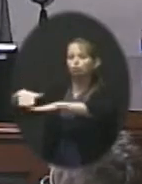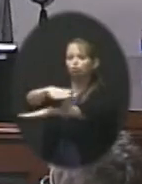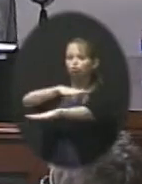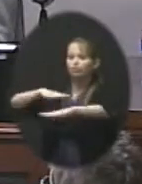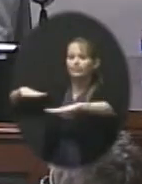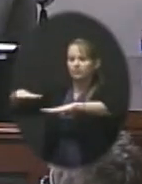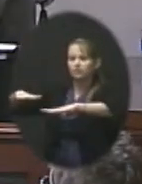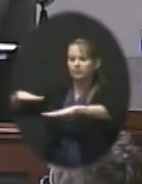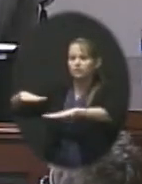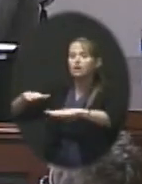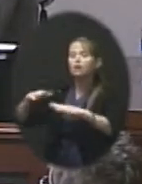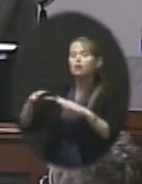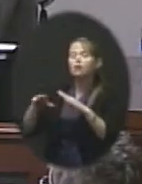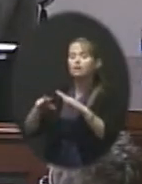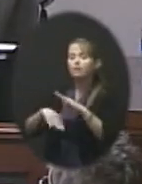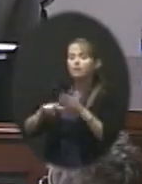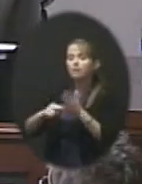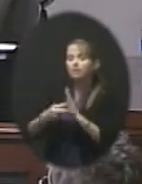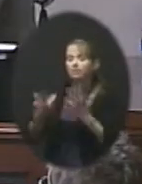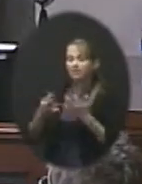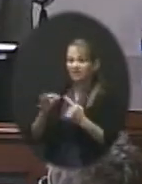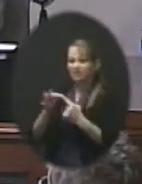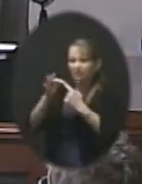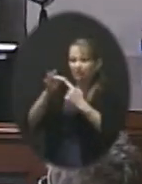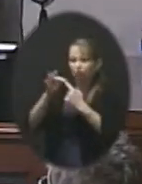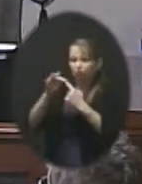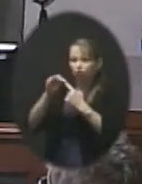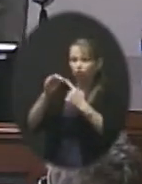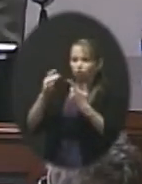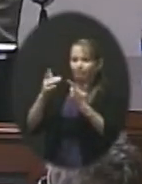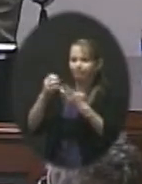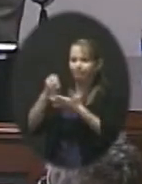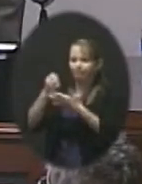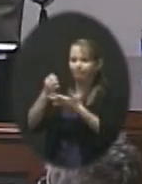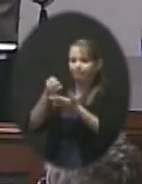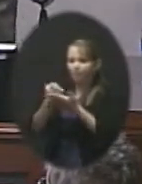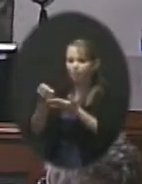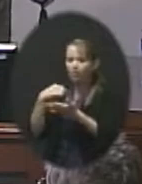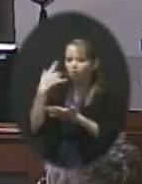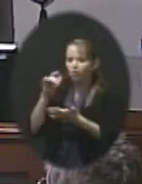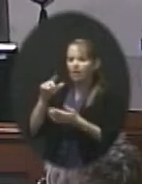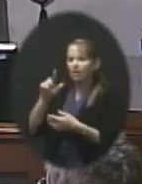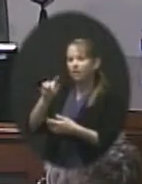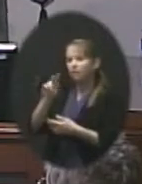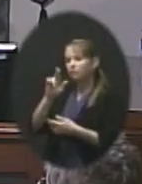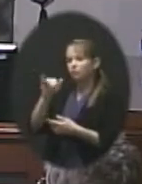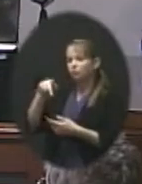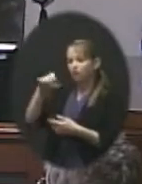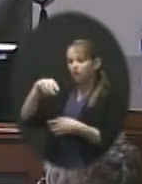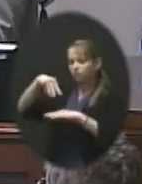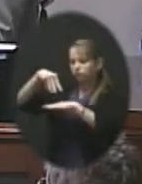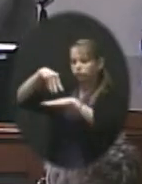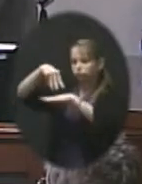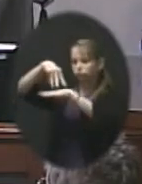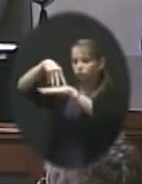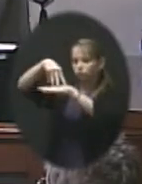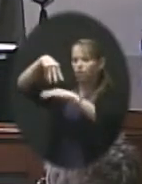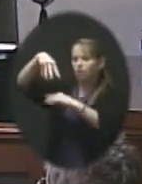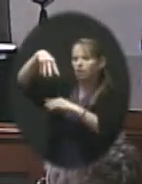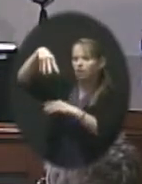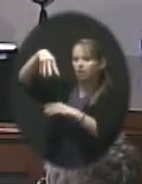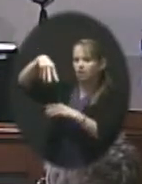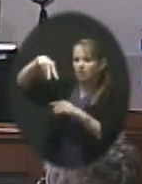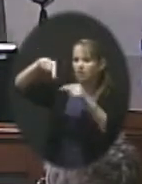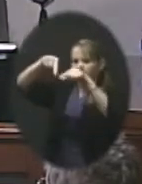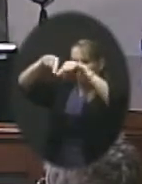And basically what it is is a specialized piece of equipment, looks like a tripod that drops, they call it a hammer, but it's a 20-pound, it looks like a bowling